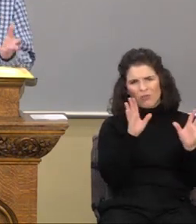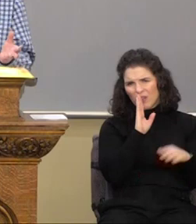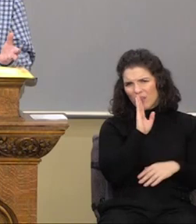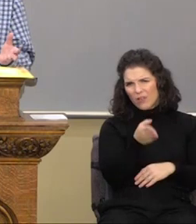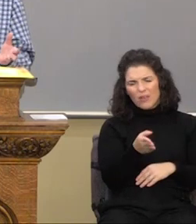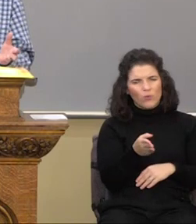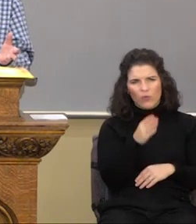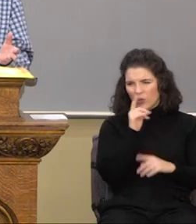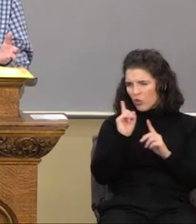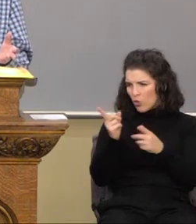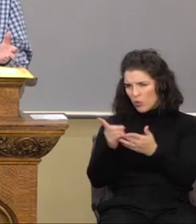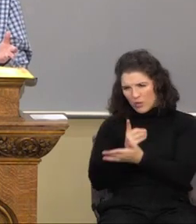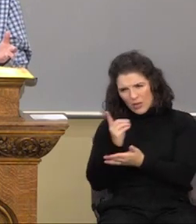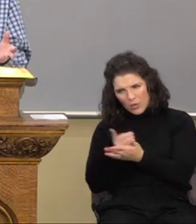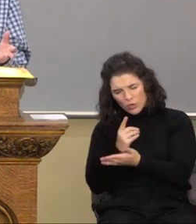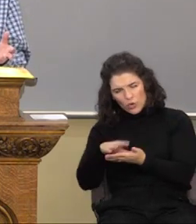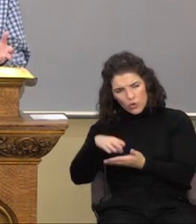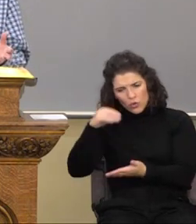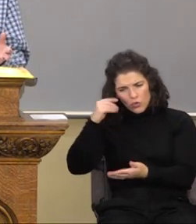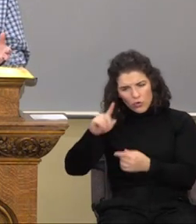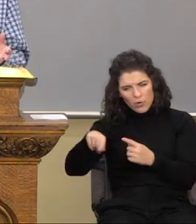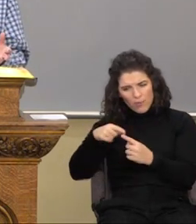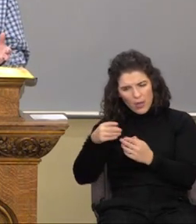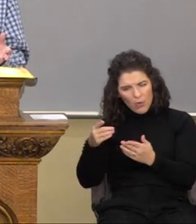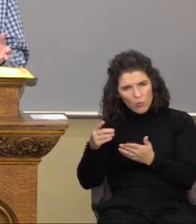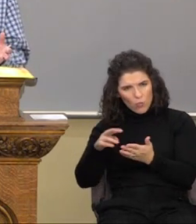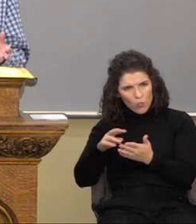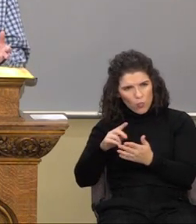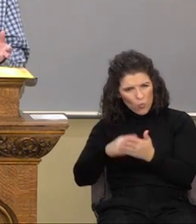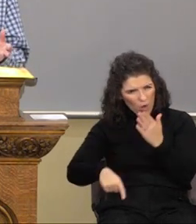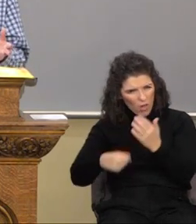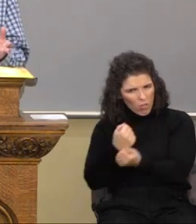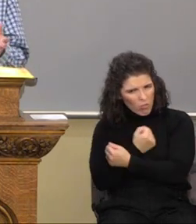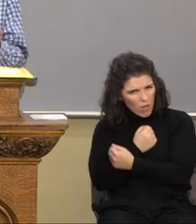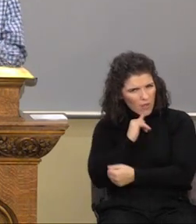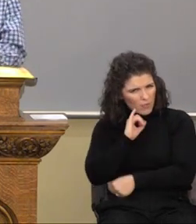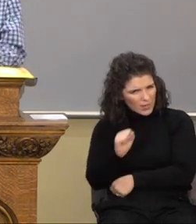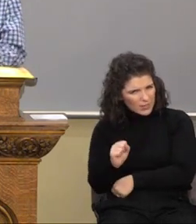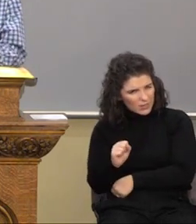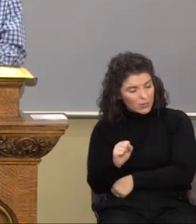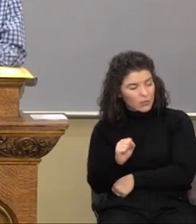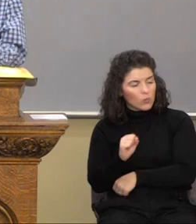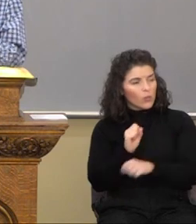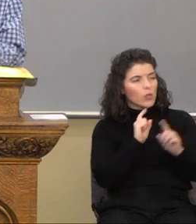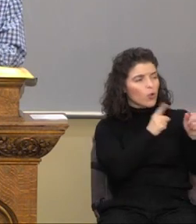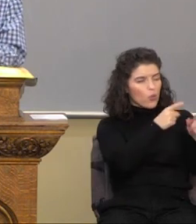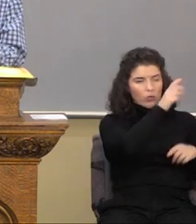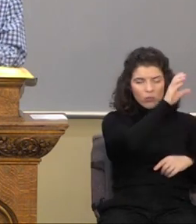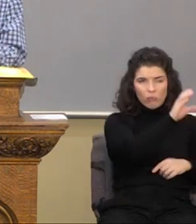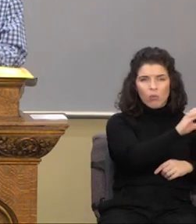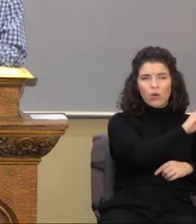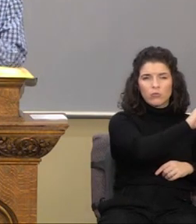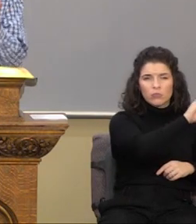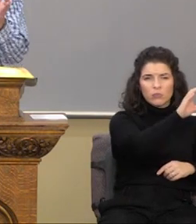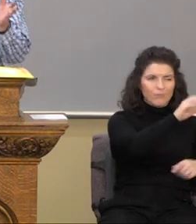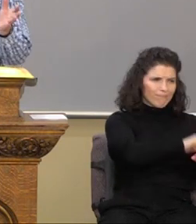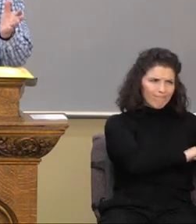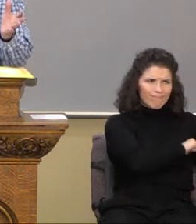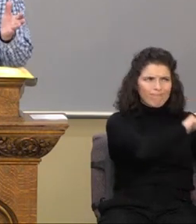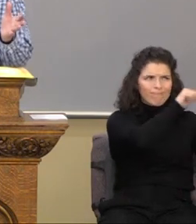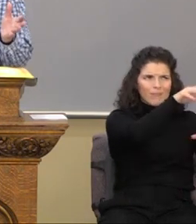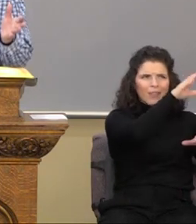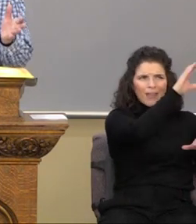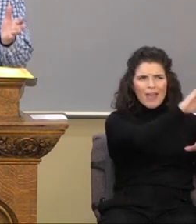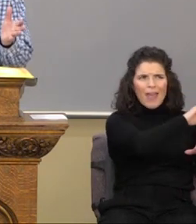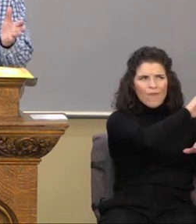to a dictionary to learn about the definition of love. We can go to the cross. We can go to Calvary. There's the